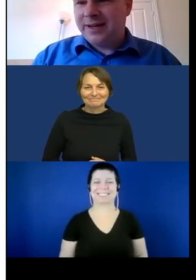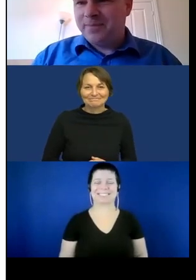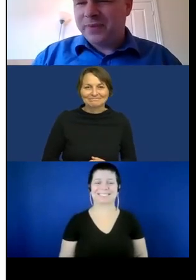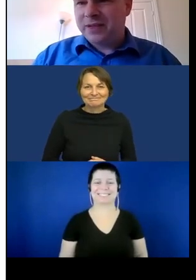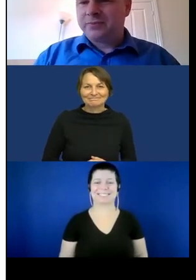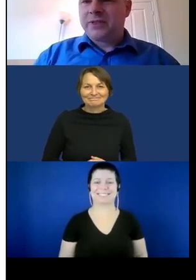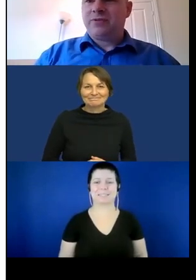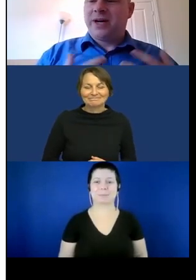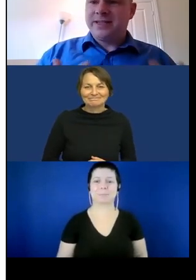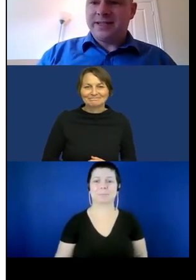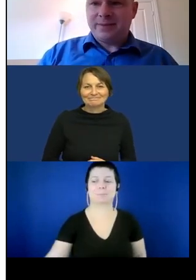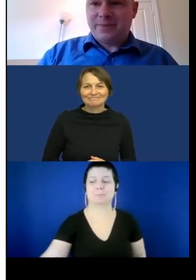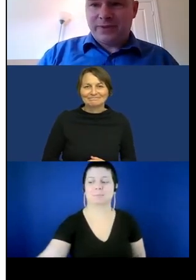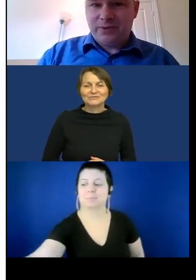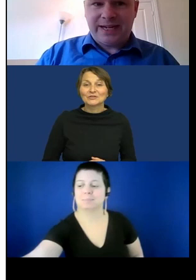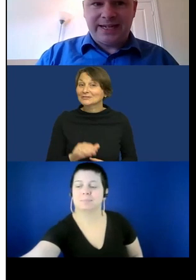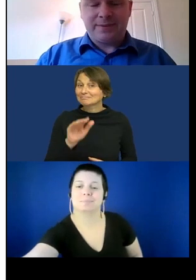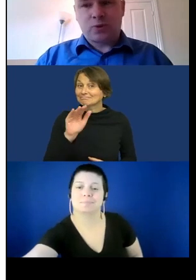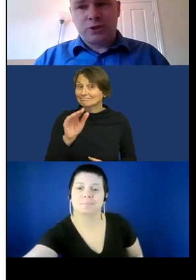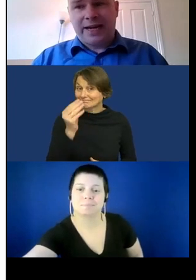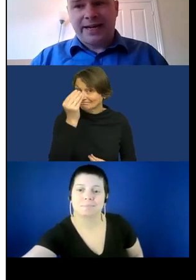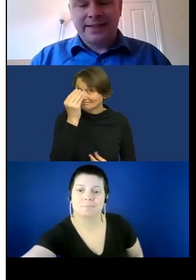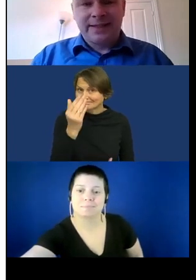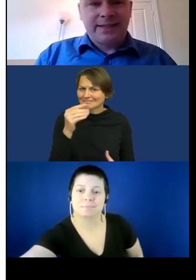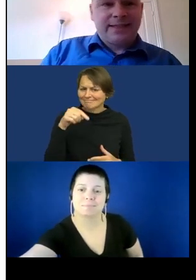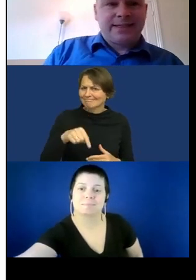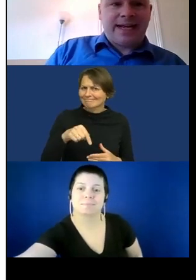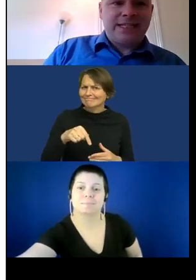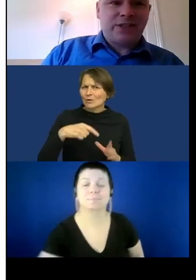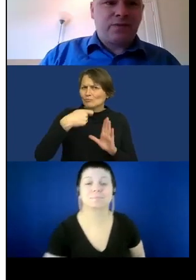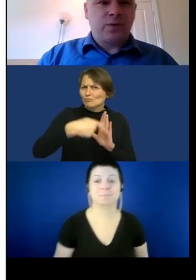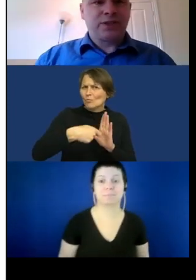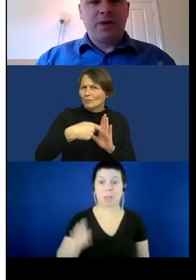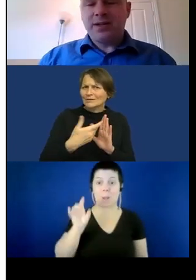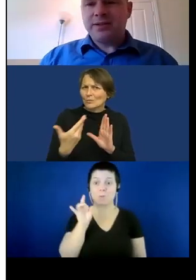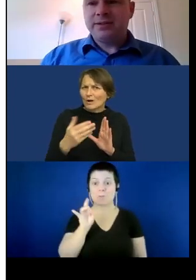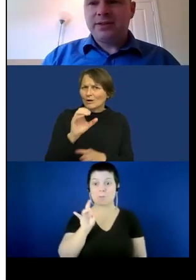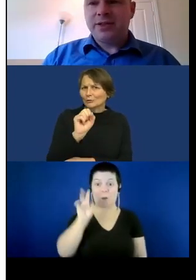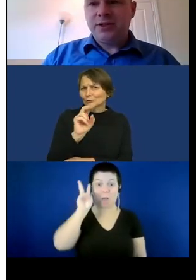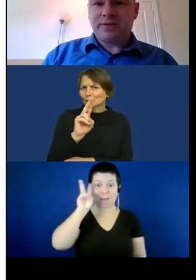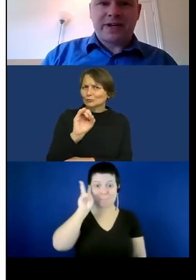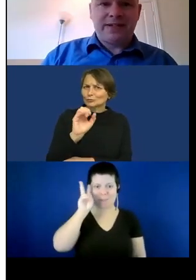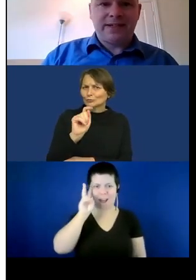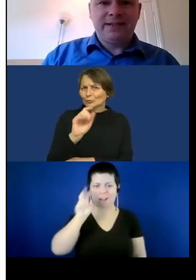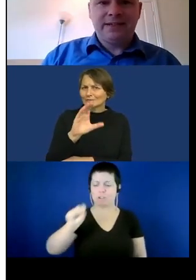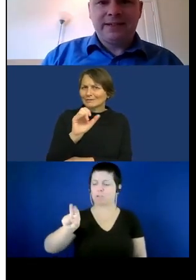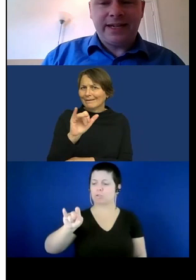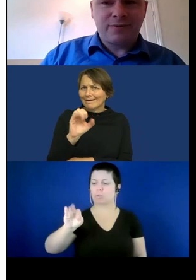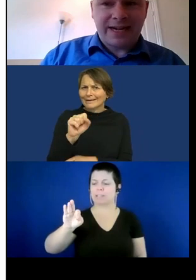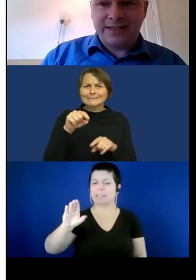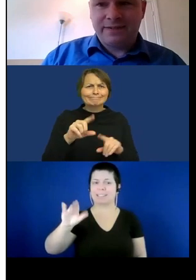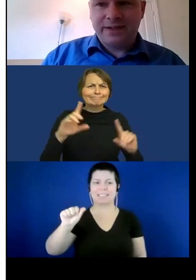reminder about the Suitcase project. It stands for Smart, User-Friendly,